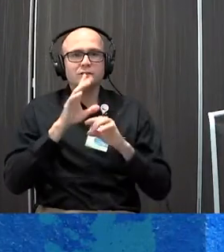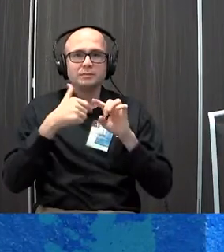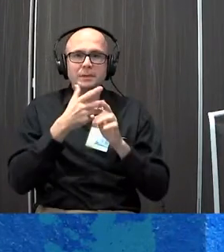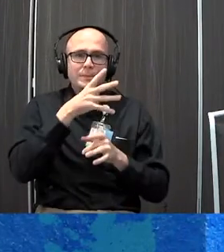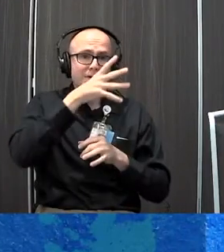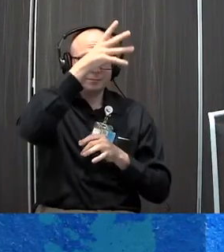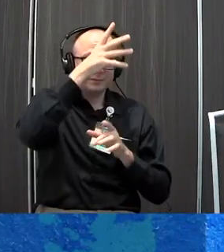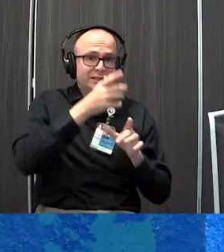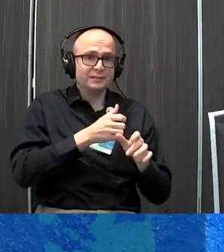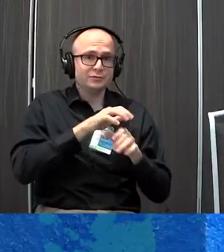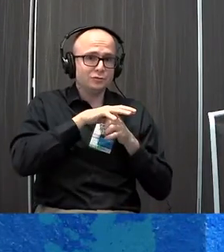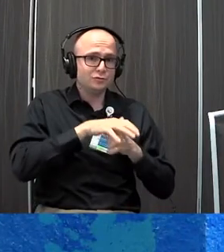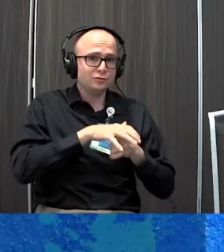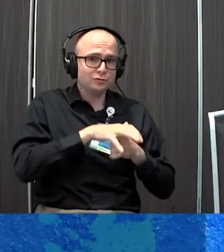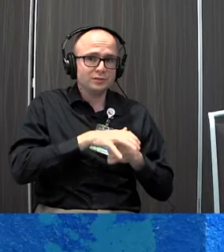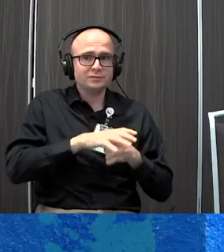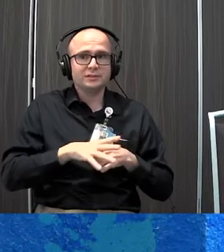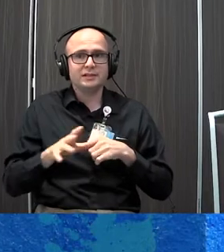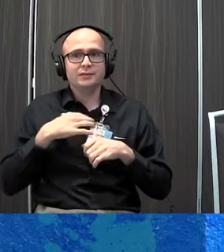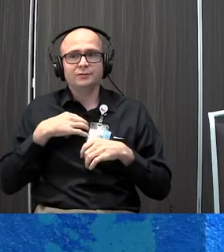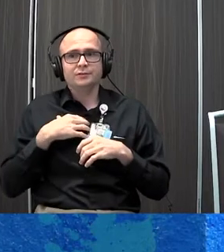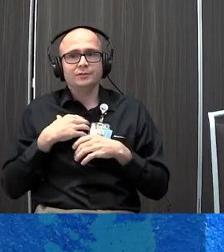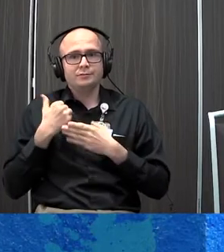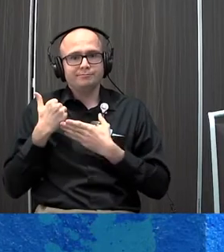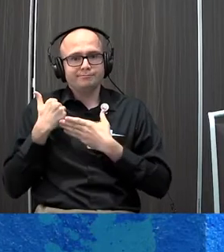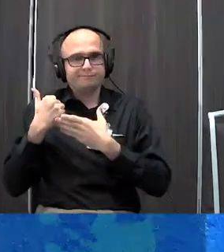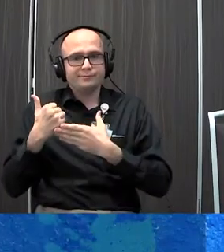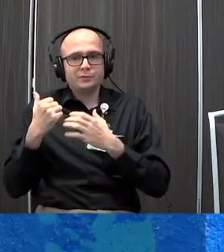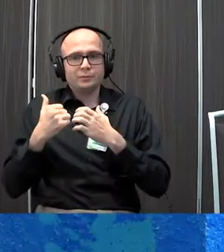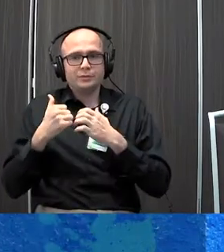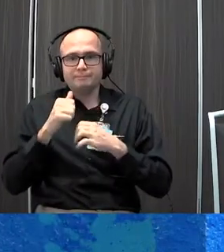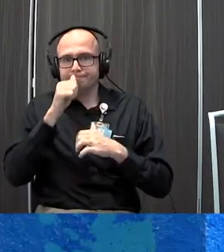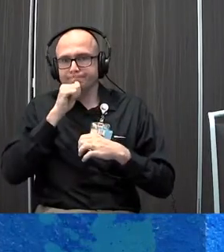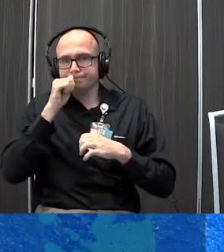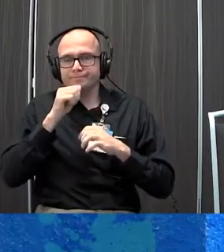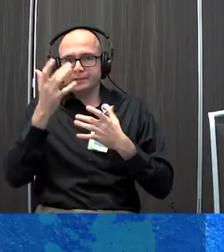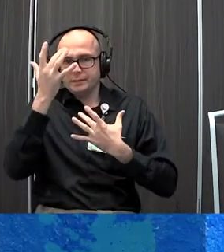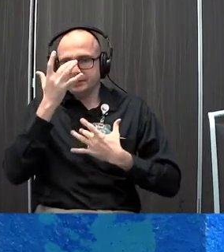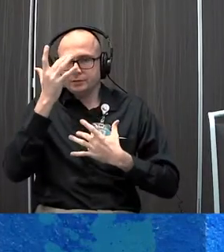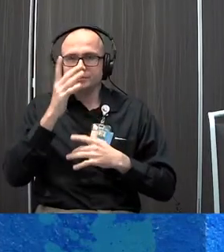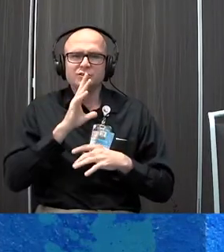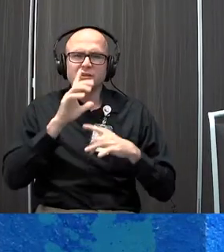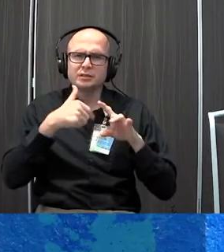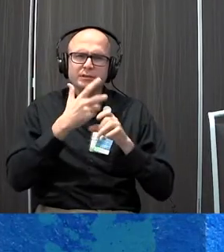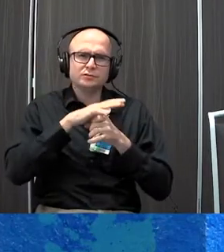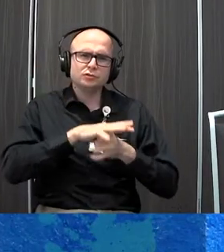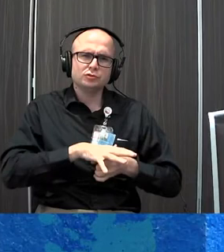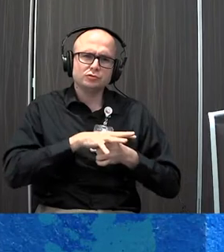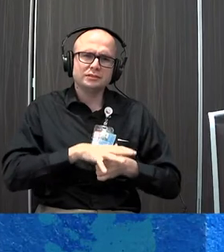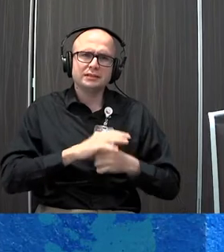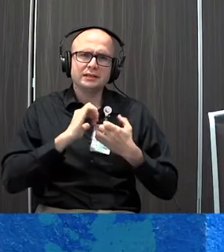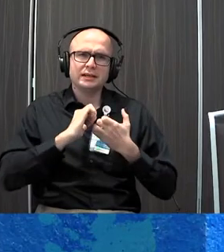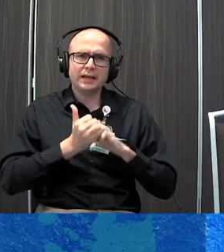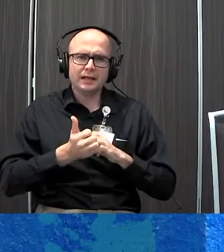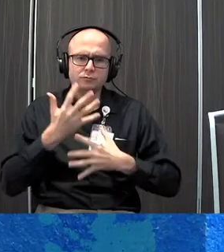stress and resilience when coping with a chronic illness. I'd like to talk about the physiology of stress. We talk a lot about stress, but what does it do? How does it